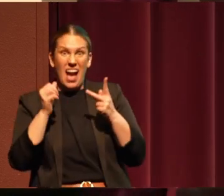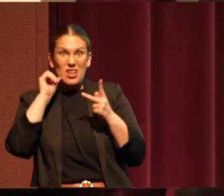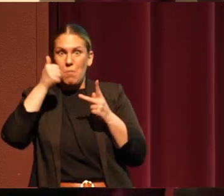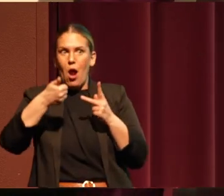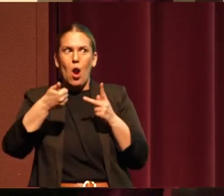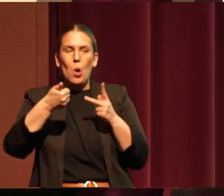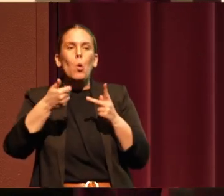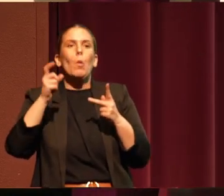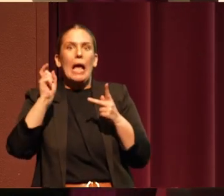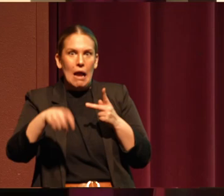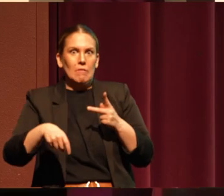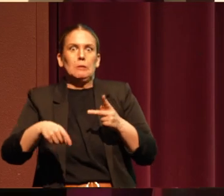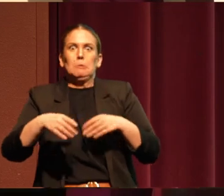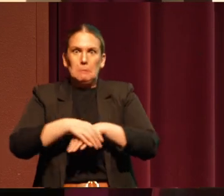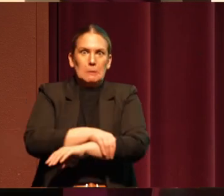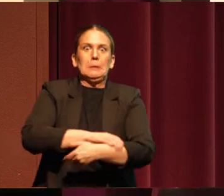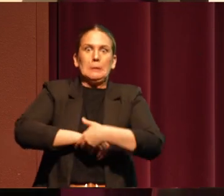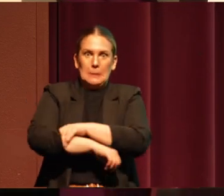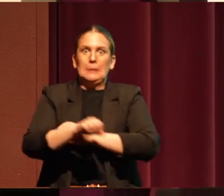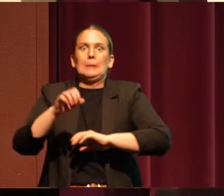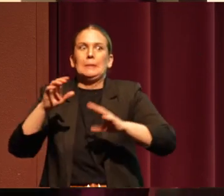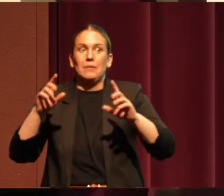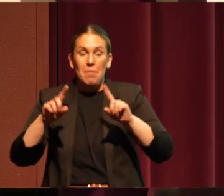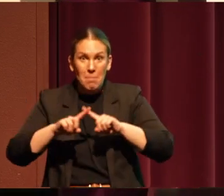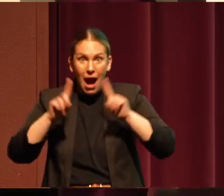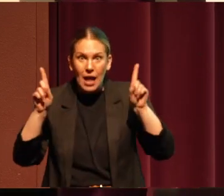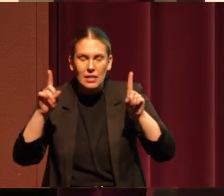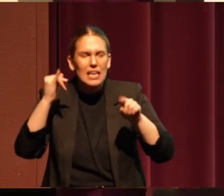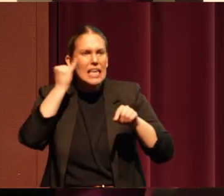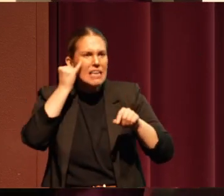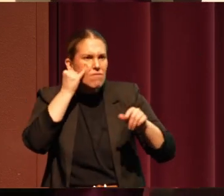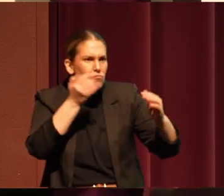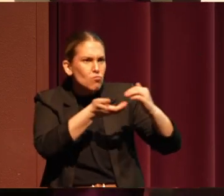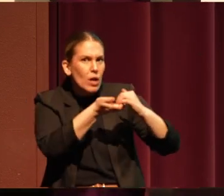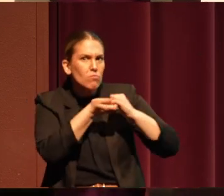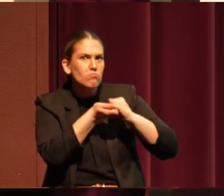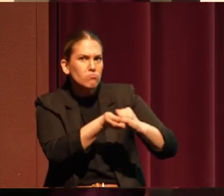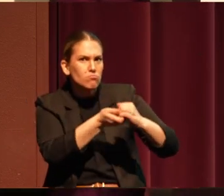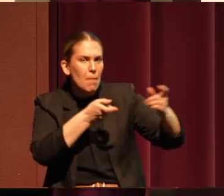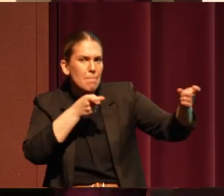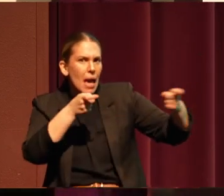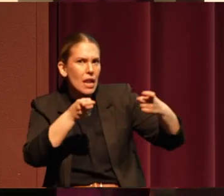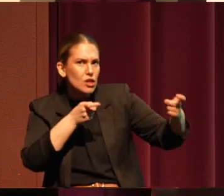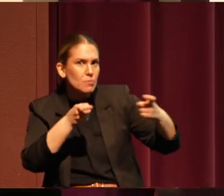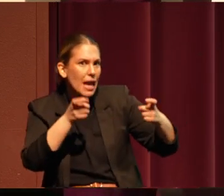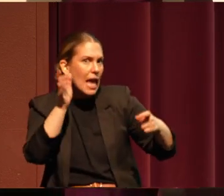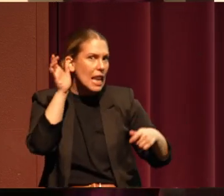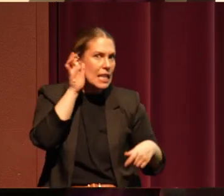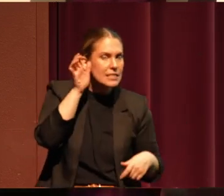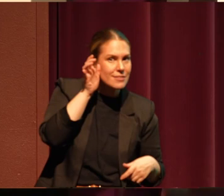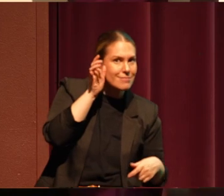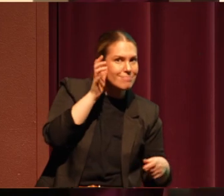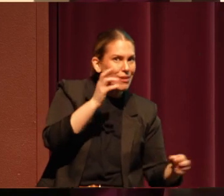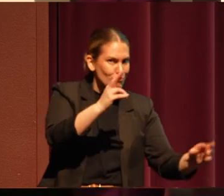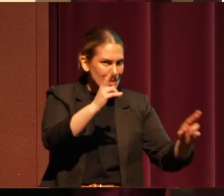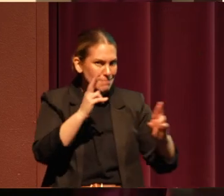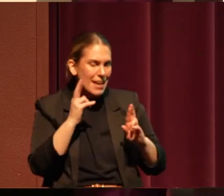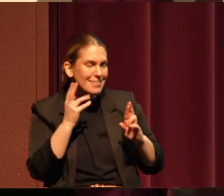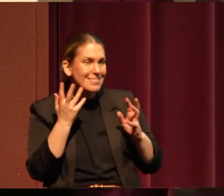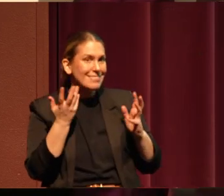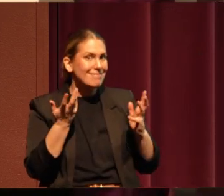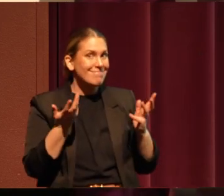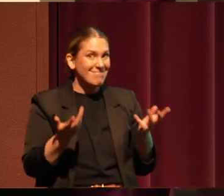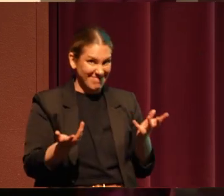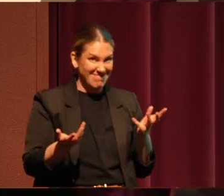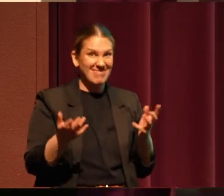to get up to speed. But if we did co-management and were respected and listened to with that or the national park down at the